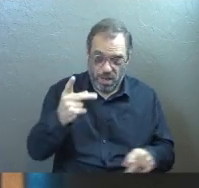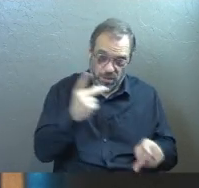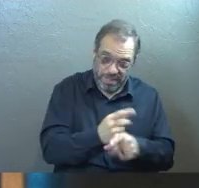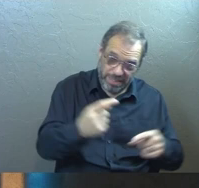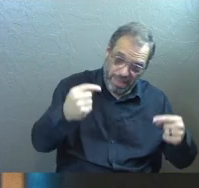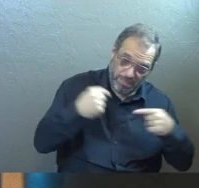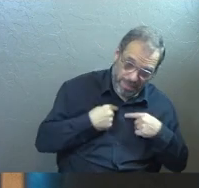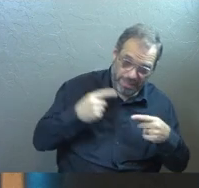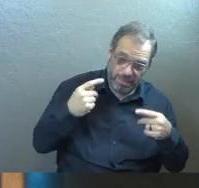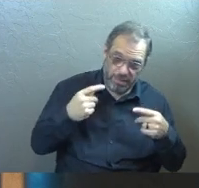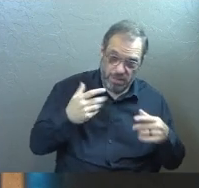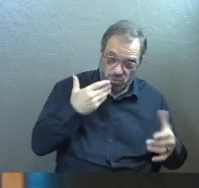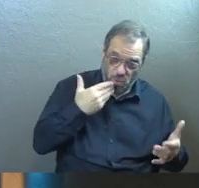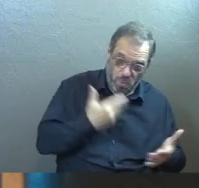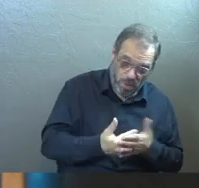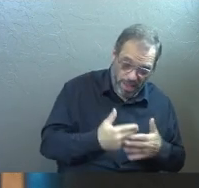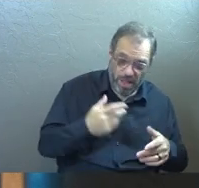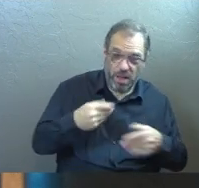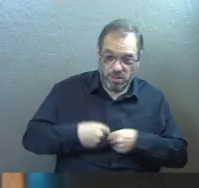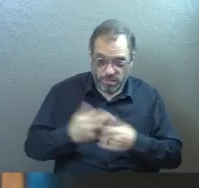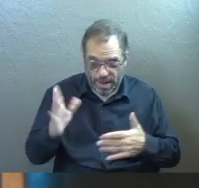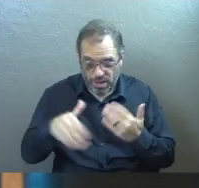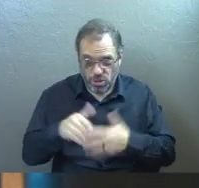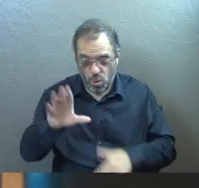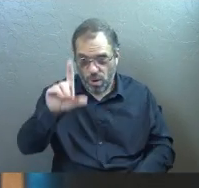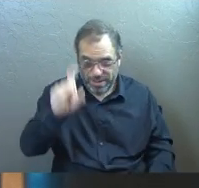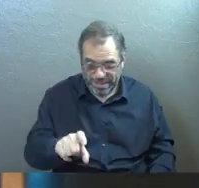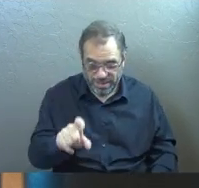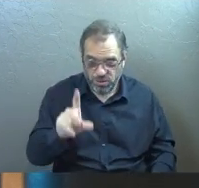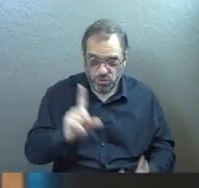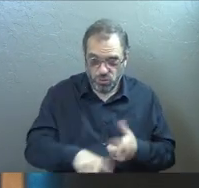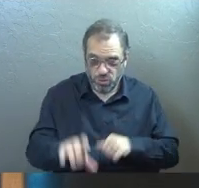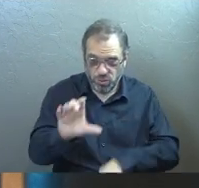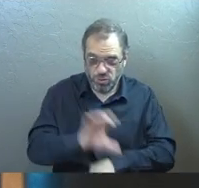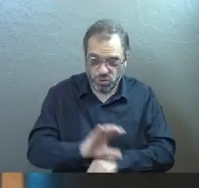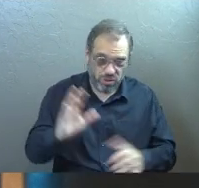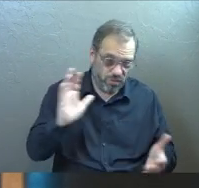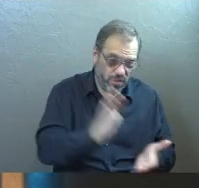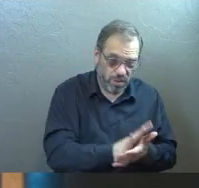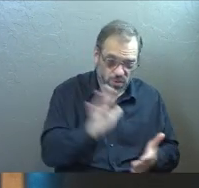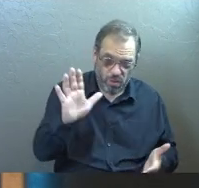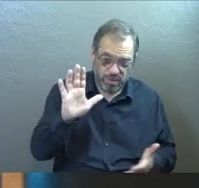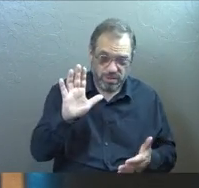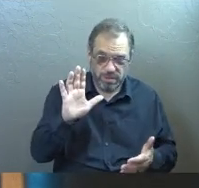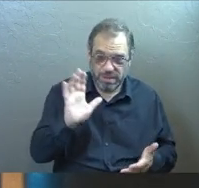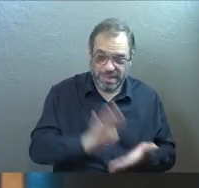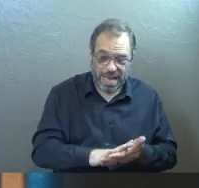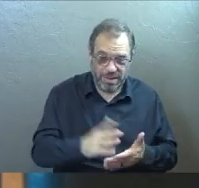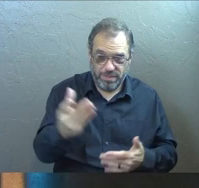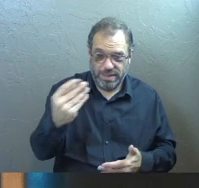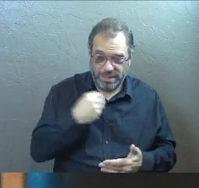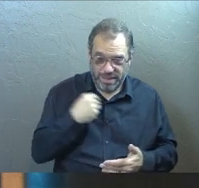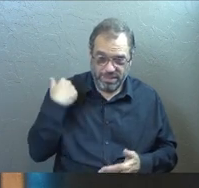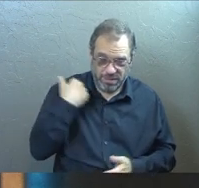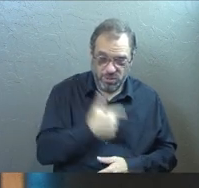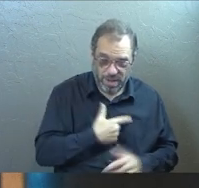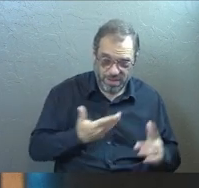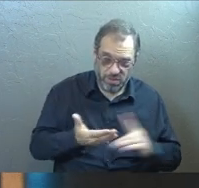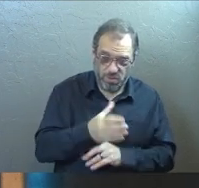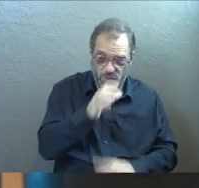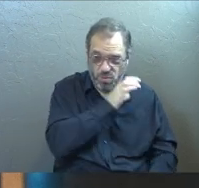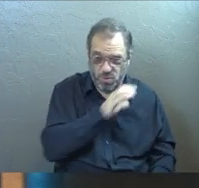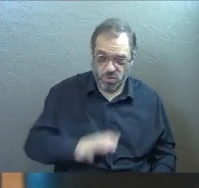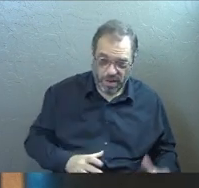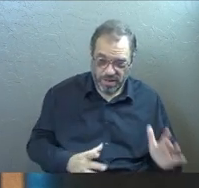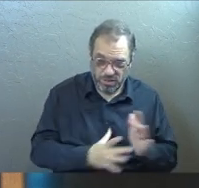takes care of me so well will supply all of your needs to church from his glorious riches, which have been given to us in